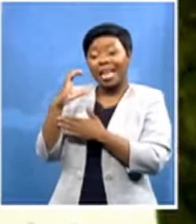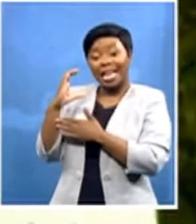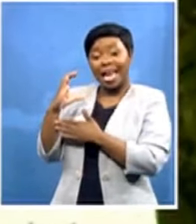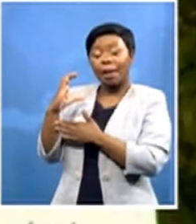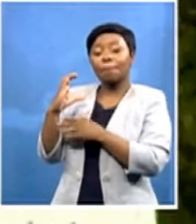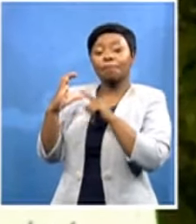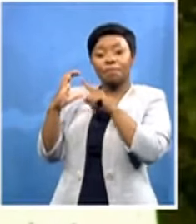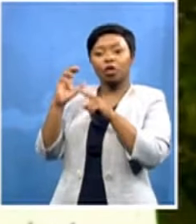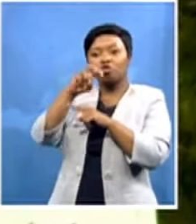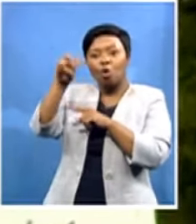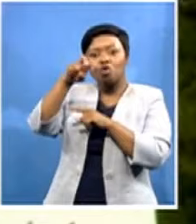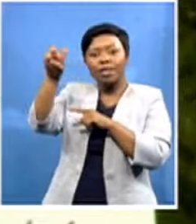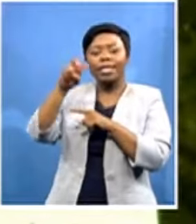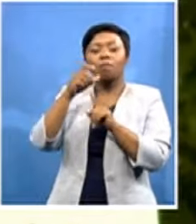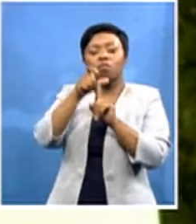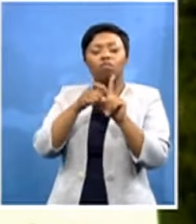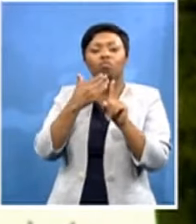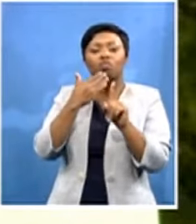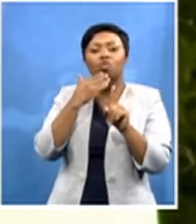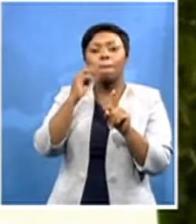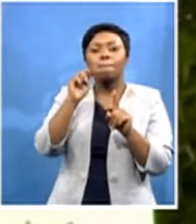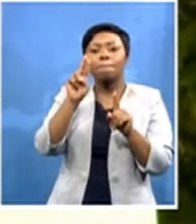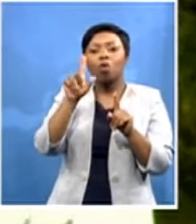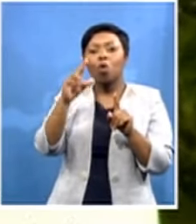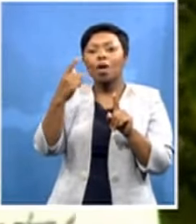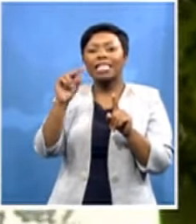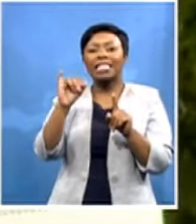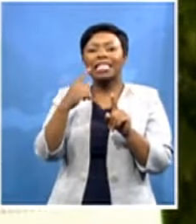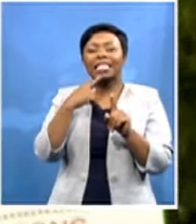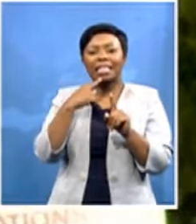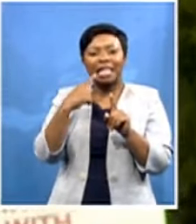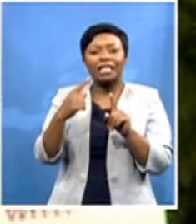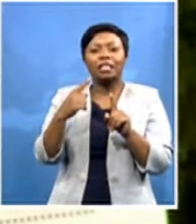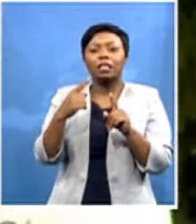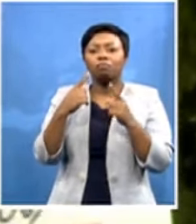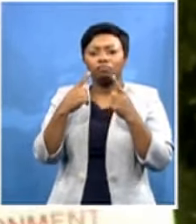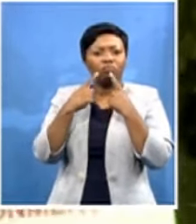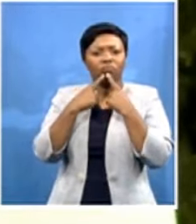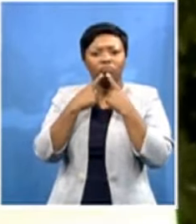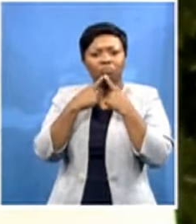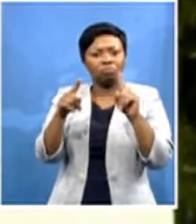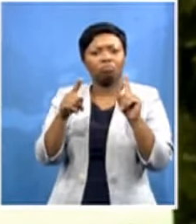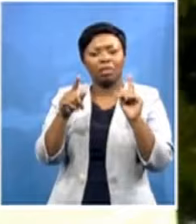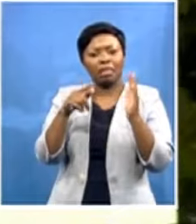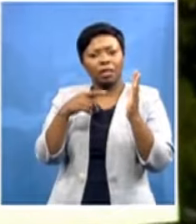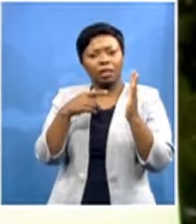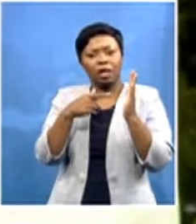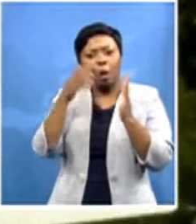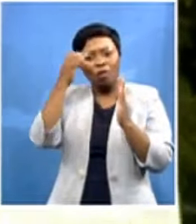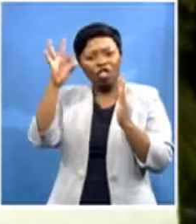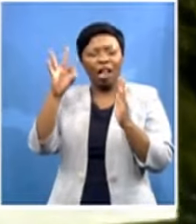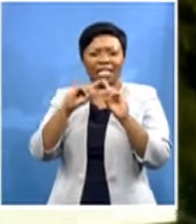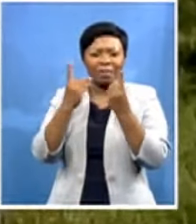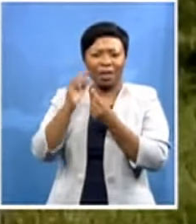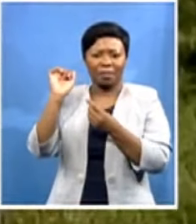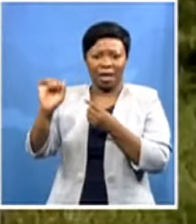has learned the use of the invalid decree by officials in his department. I do not believe in this day and age there could